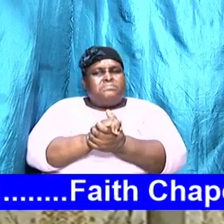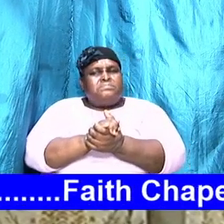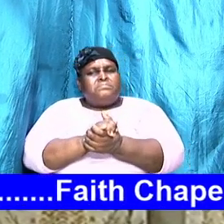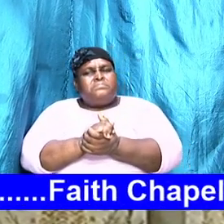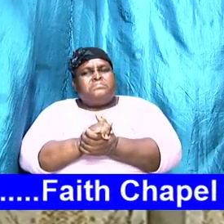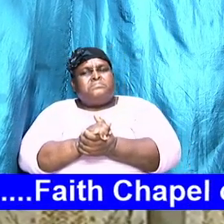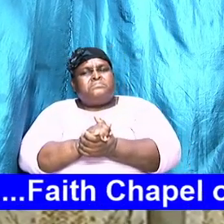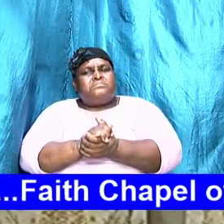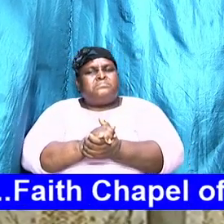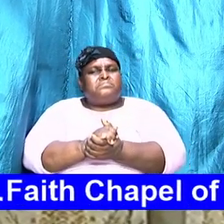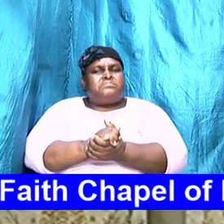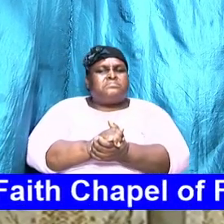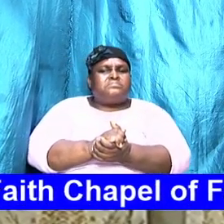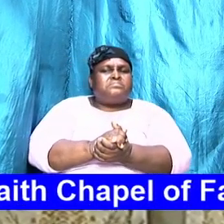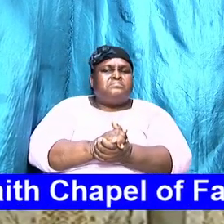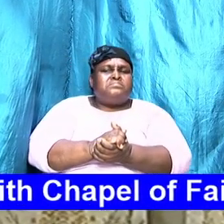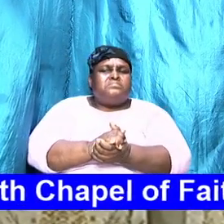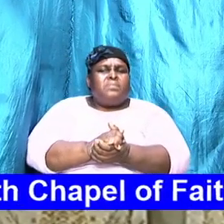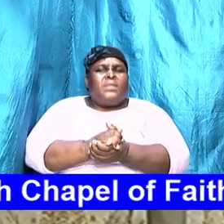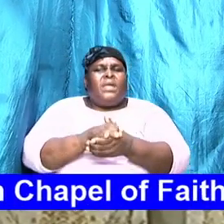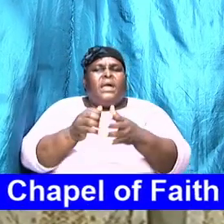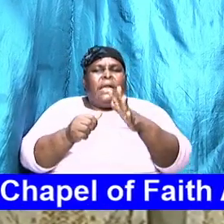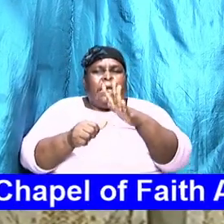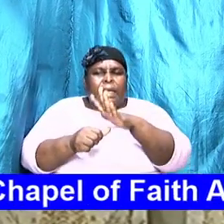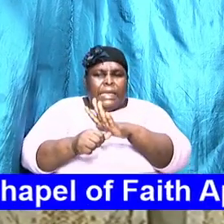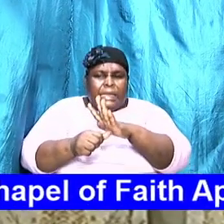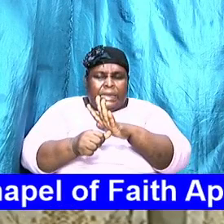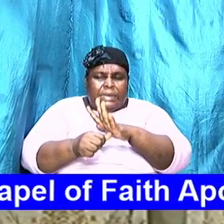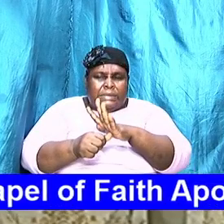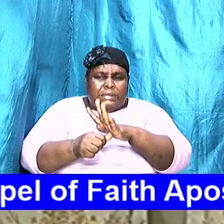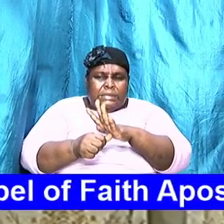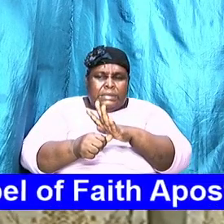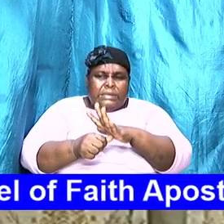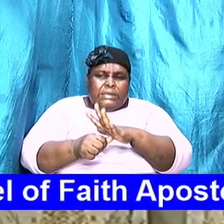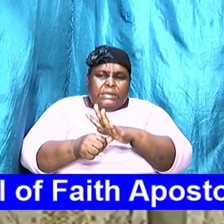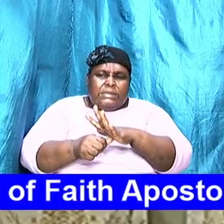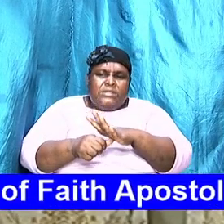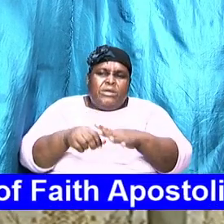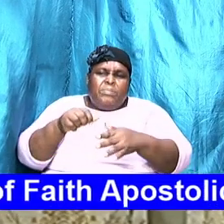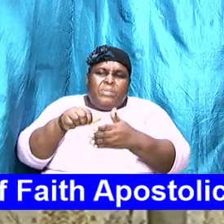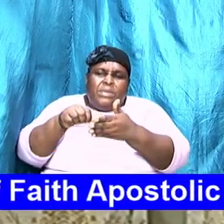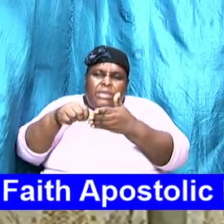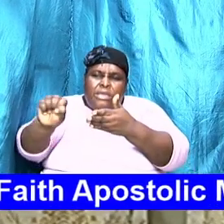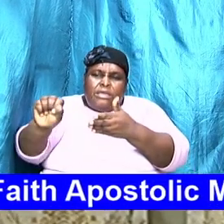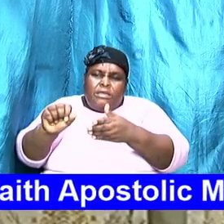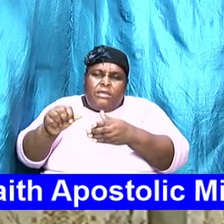and they hide their income from each other